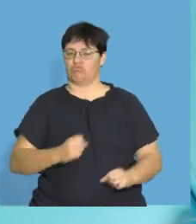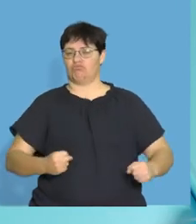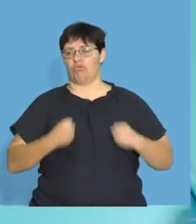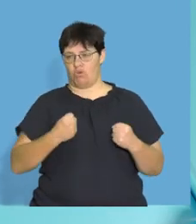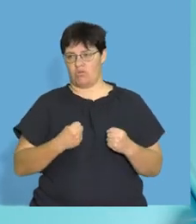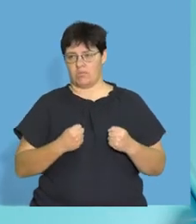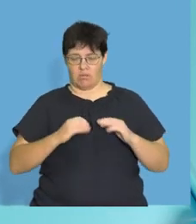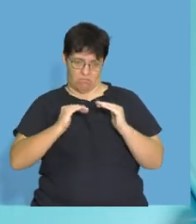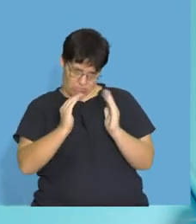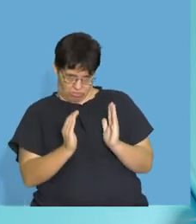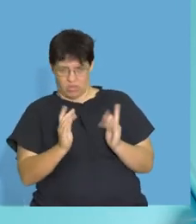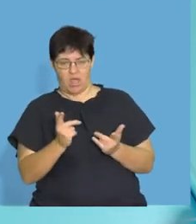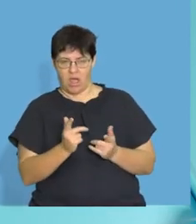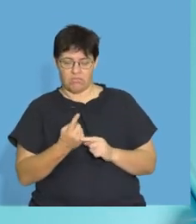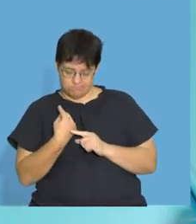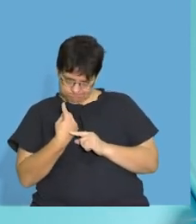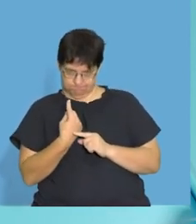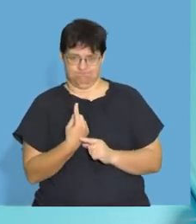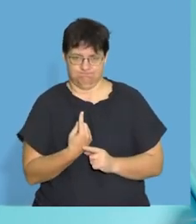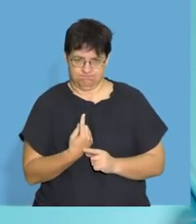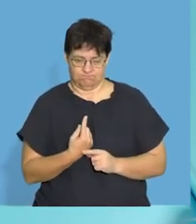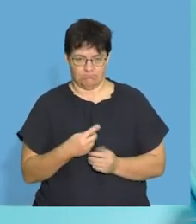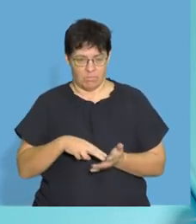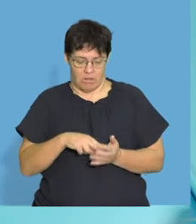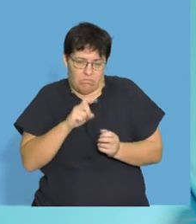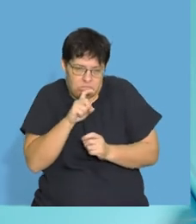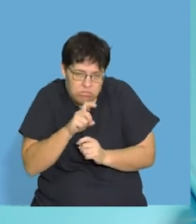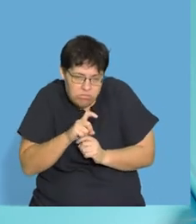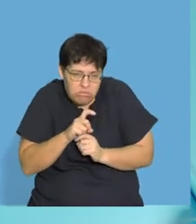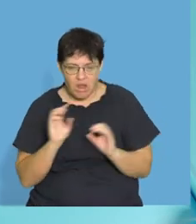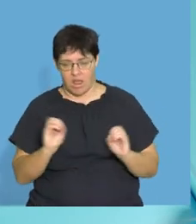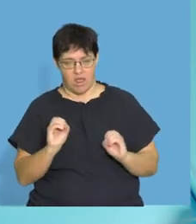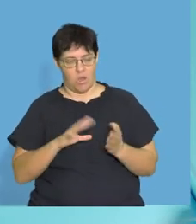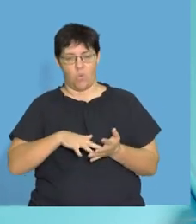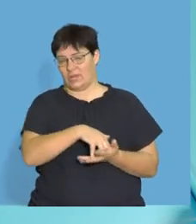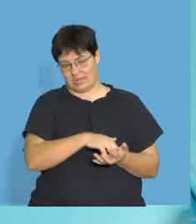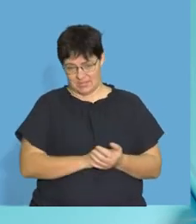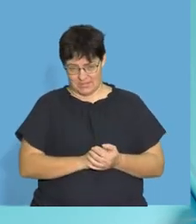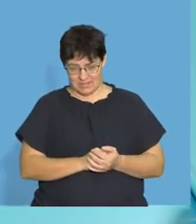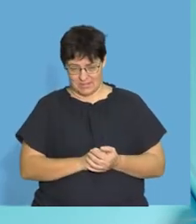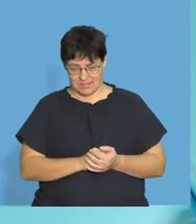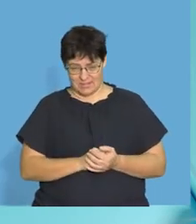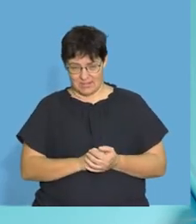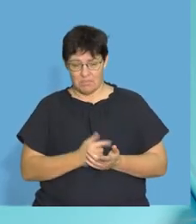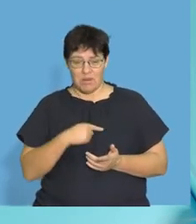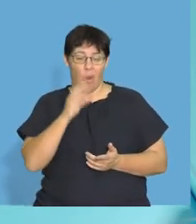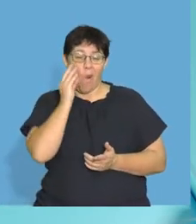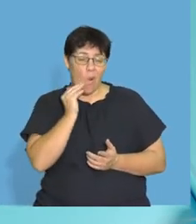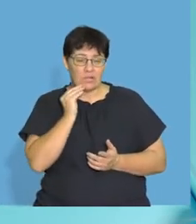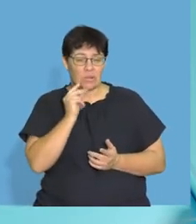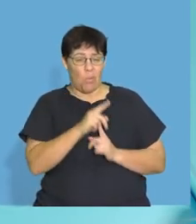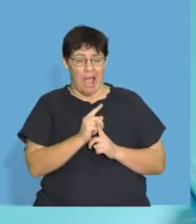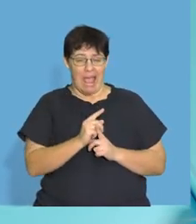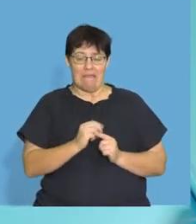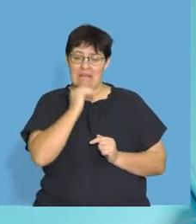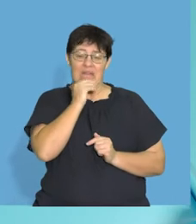bones nice and strong so that it can help me stand. My bones don't crumble weak. And when I get older, right,